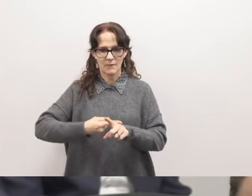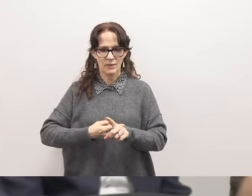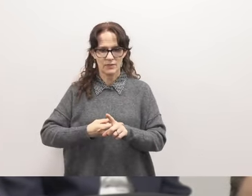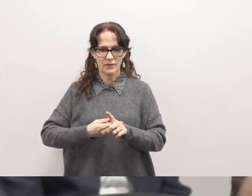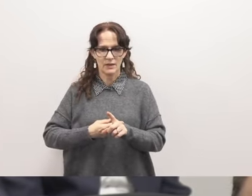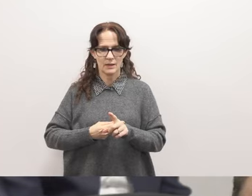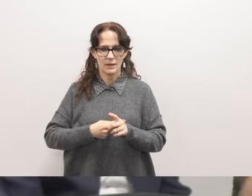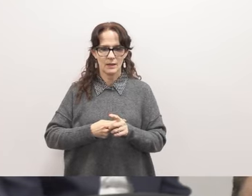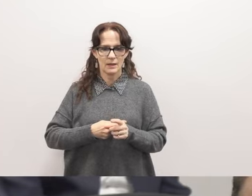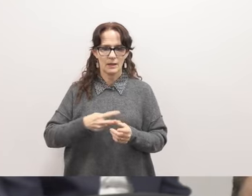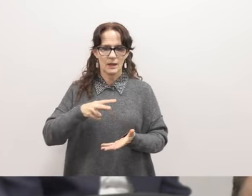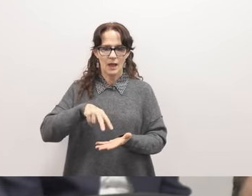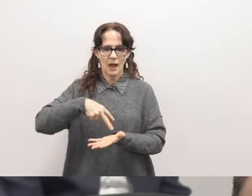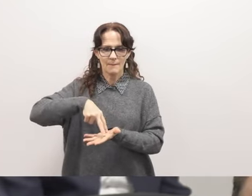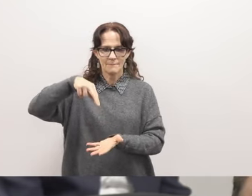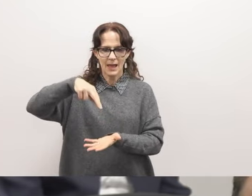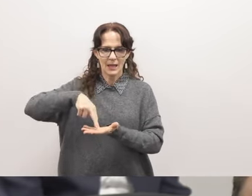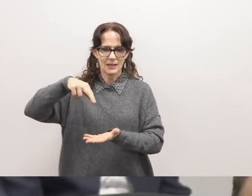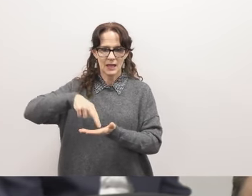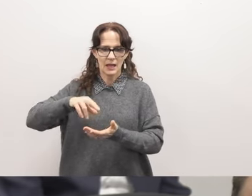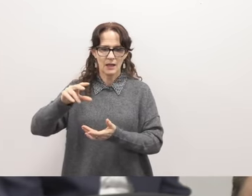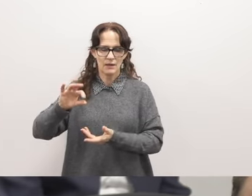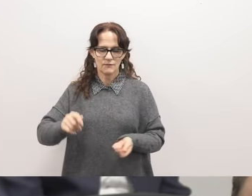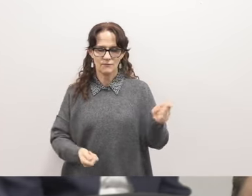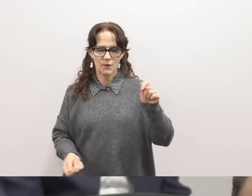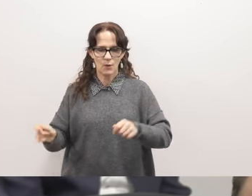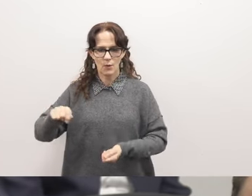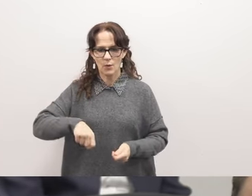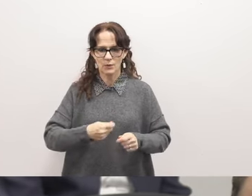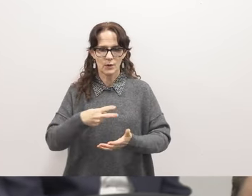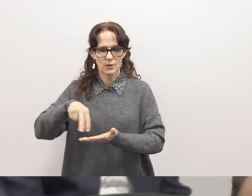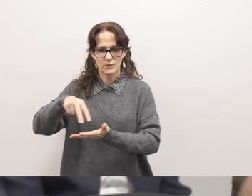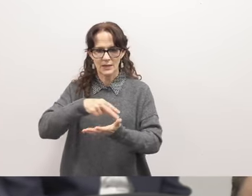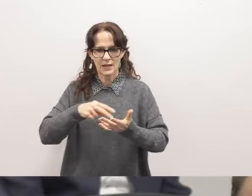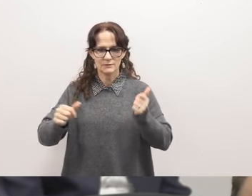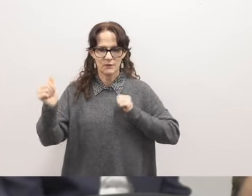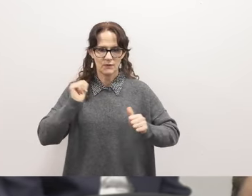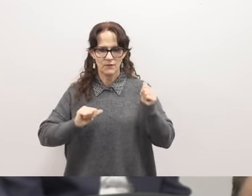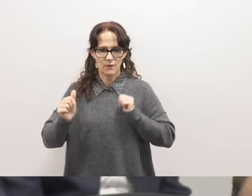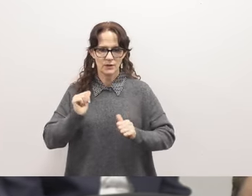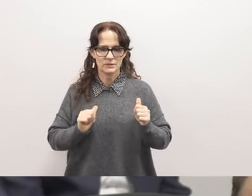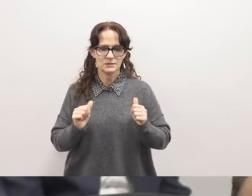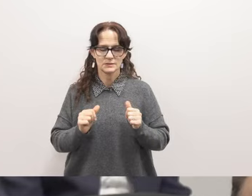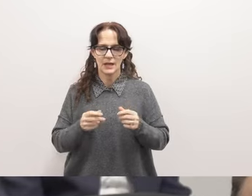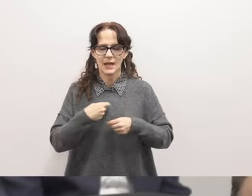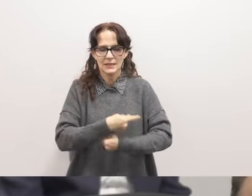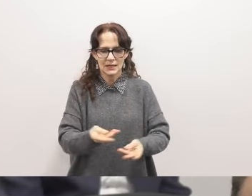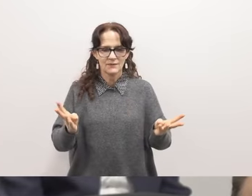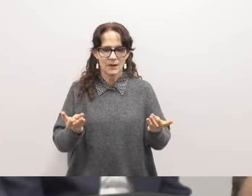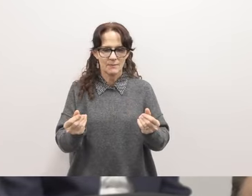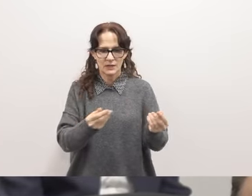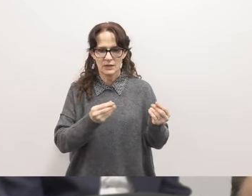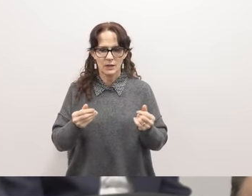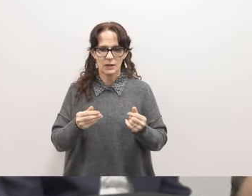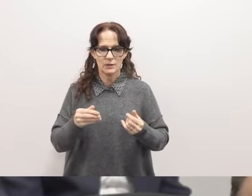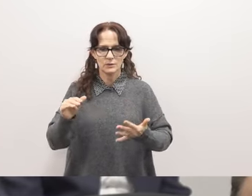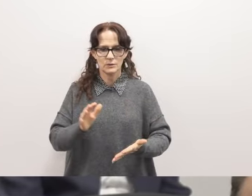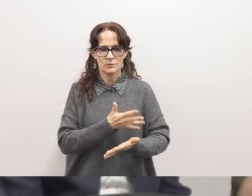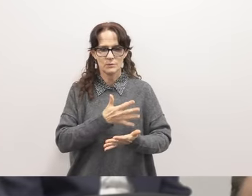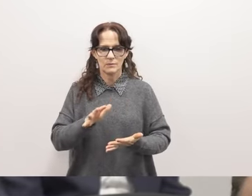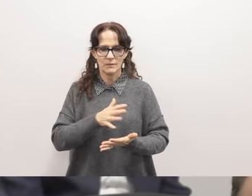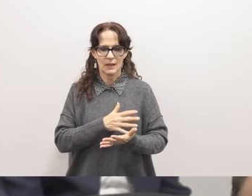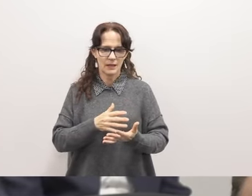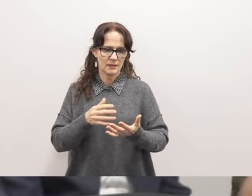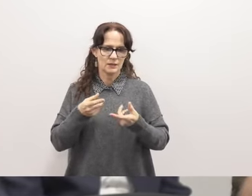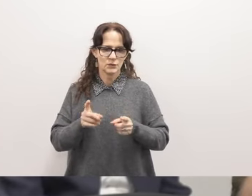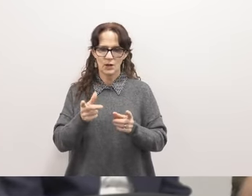ballet folklorico dance performance and providing materials for hundreds of students to play lotteria during lunch